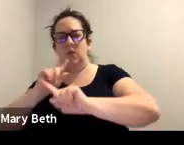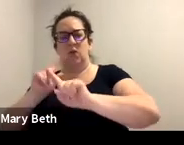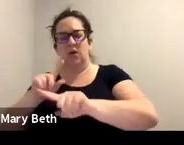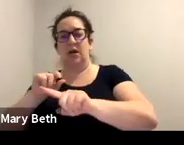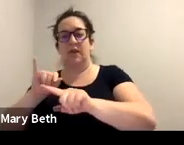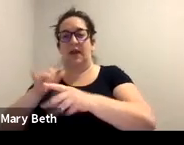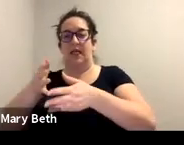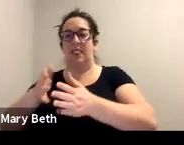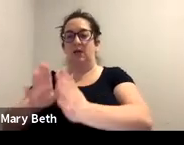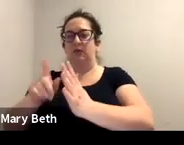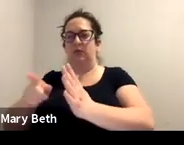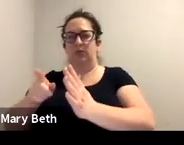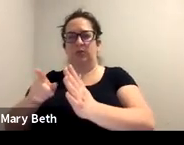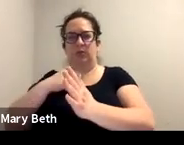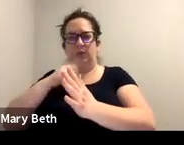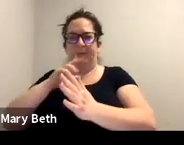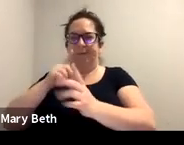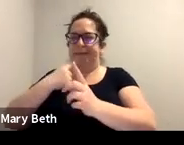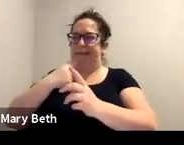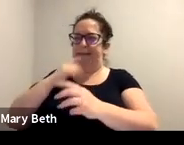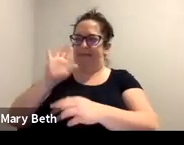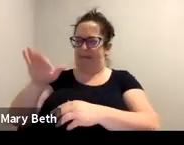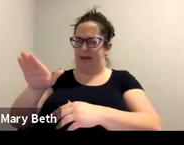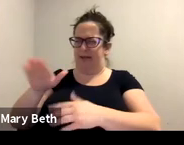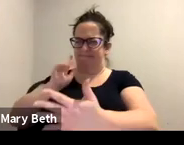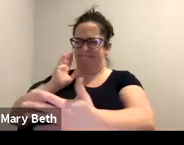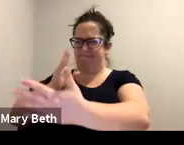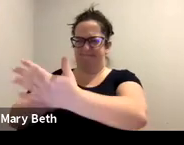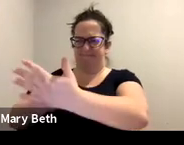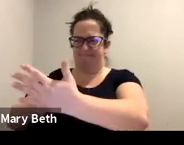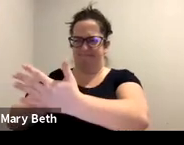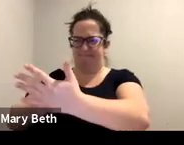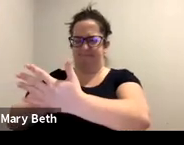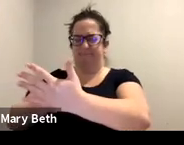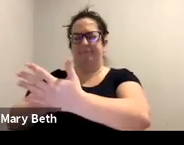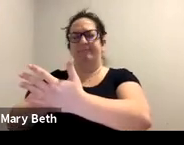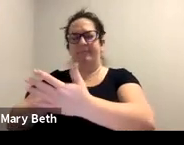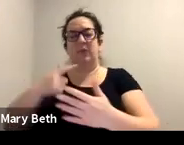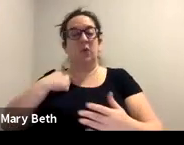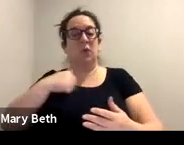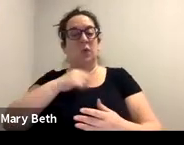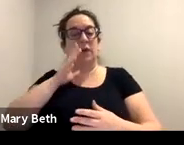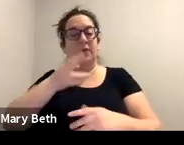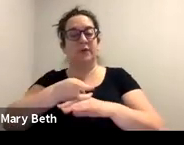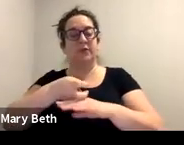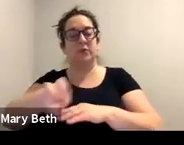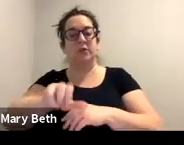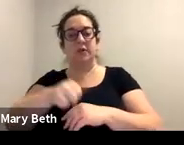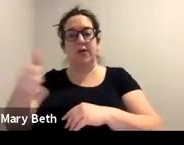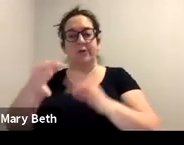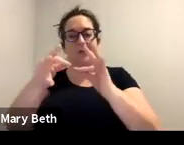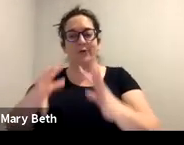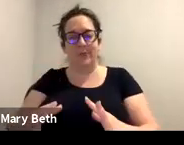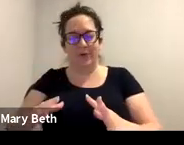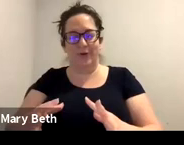where, um, there has to be a pattern of harassing behavior that's actually